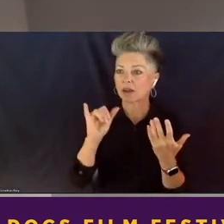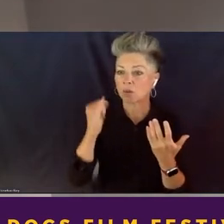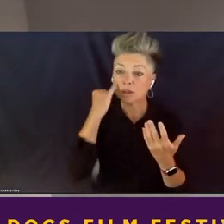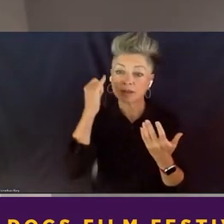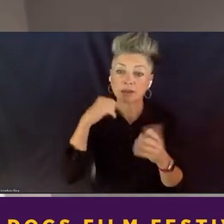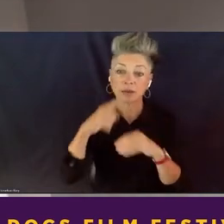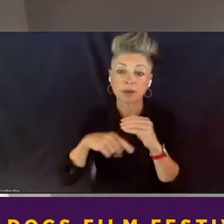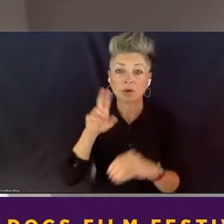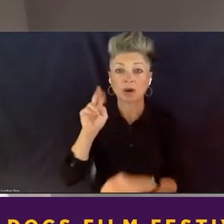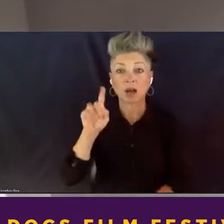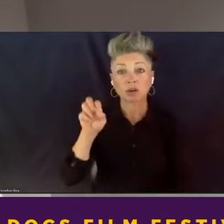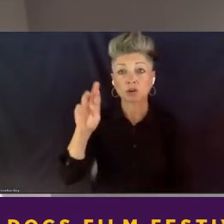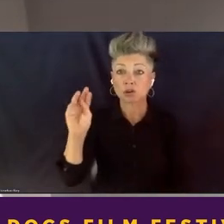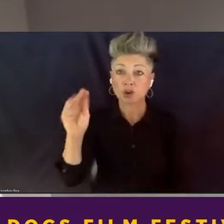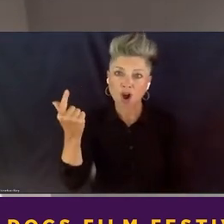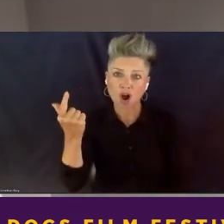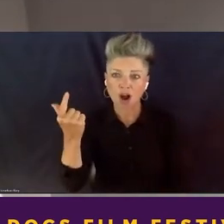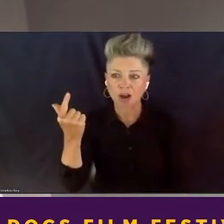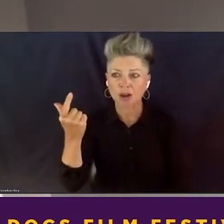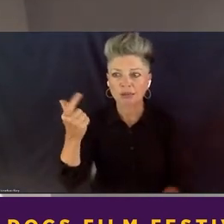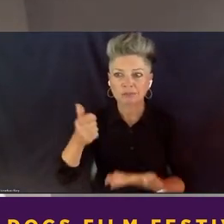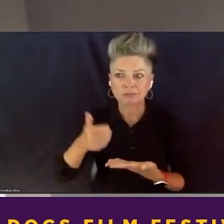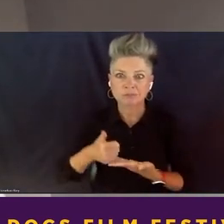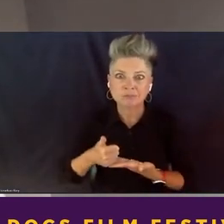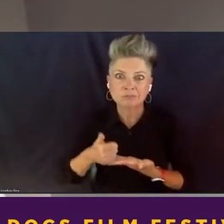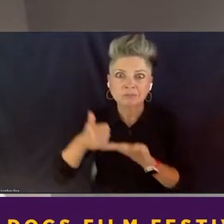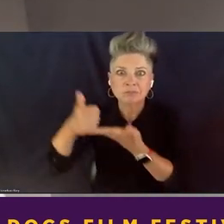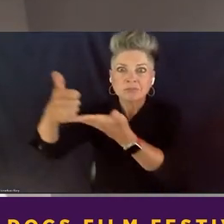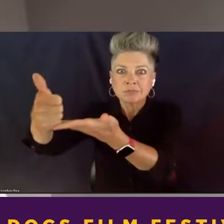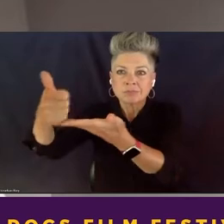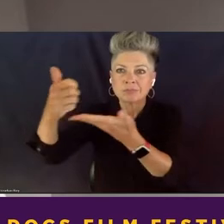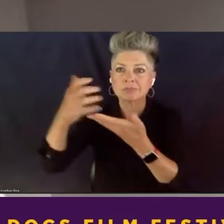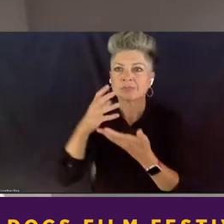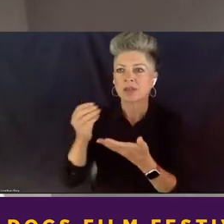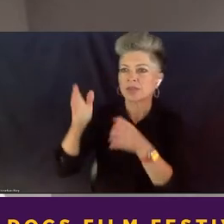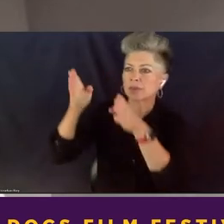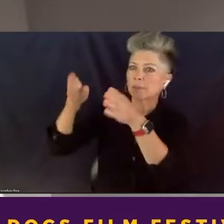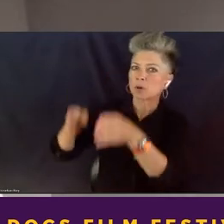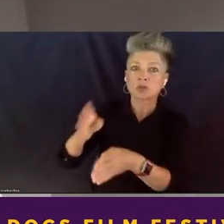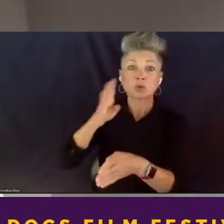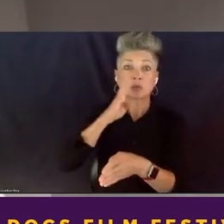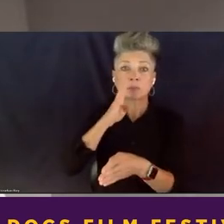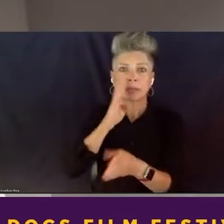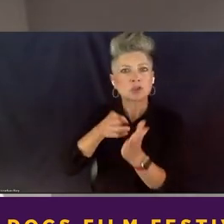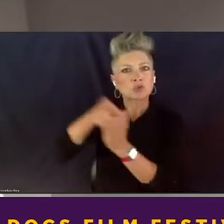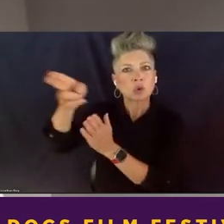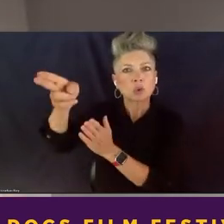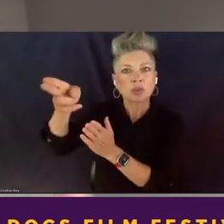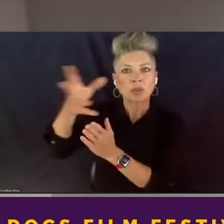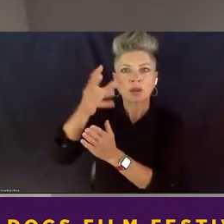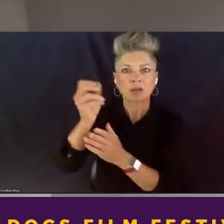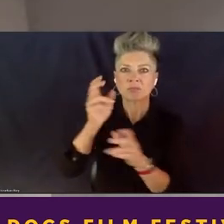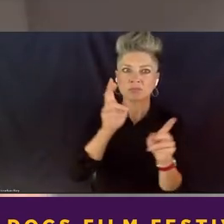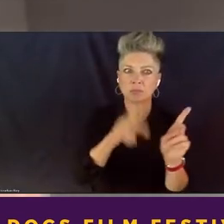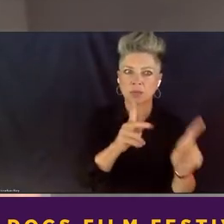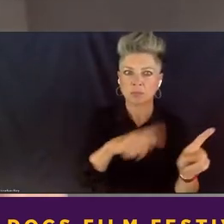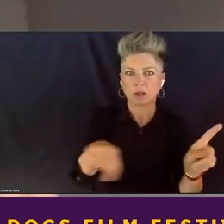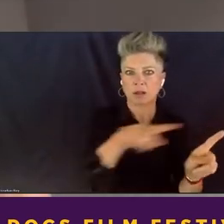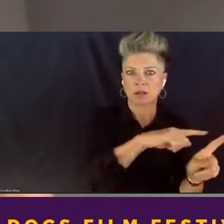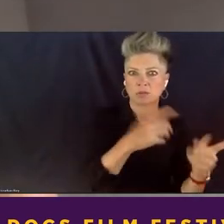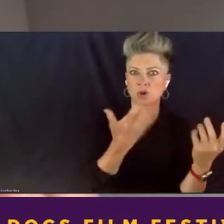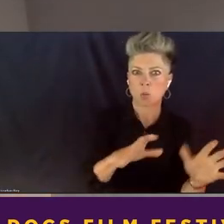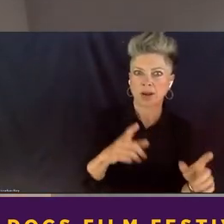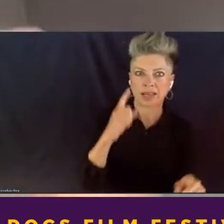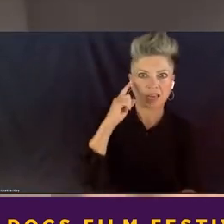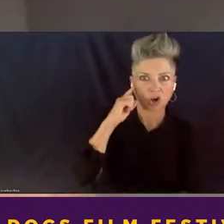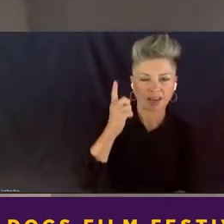kind of the person who speaks truth in a room that doesn't really want to hear it, and I think that's, that Larry and the team, and his